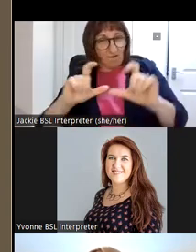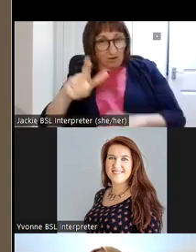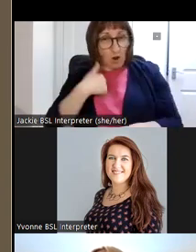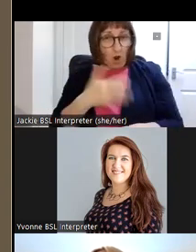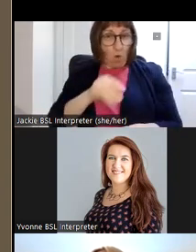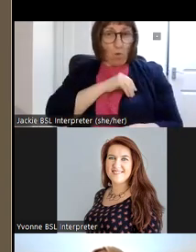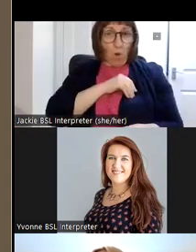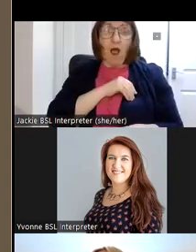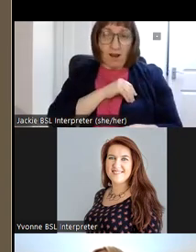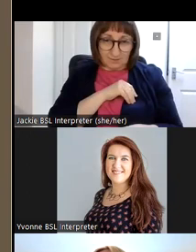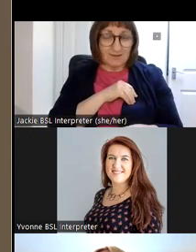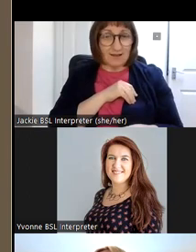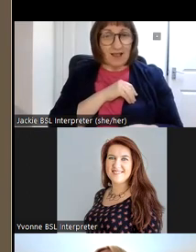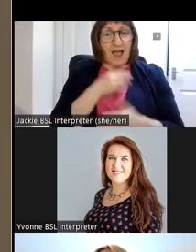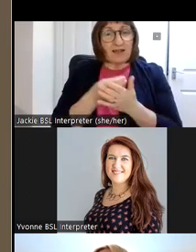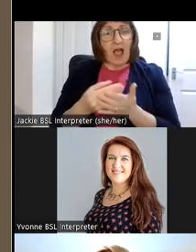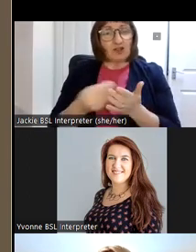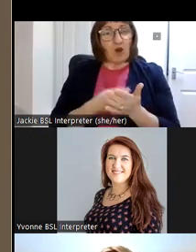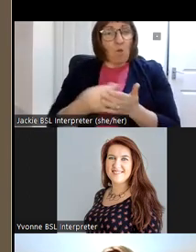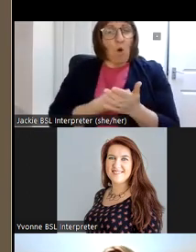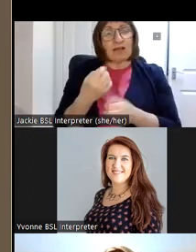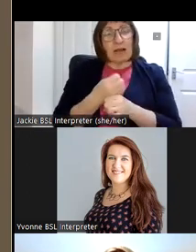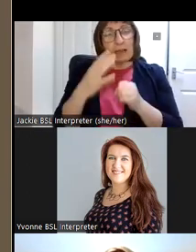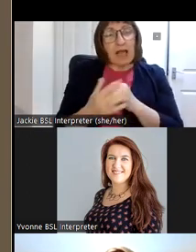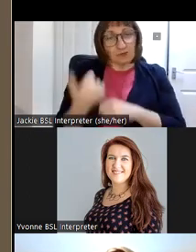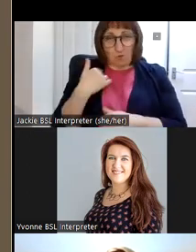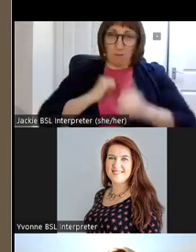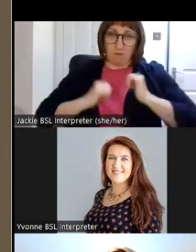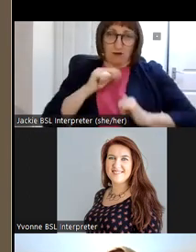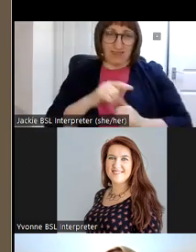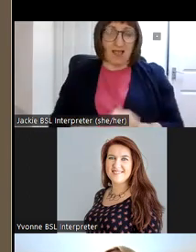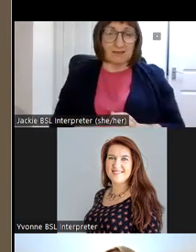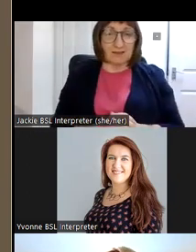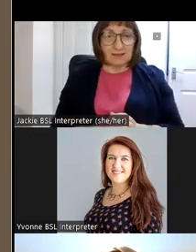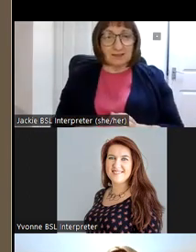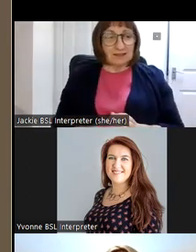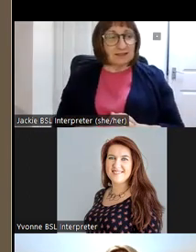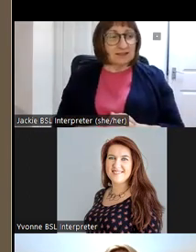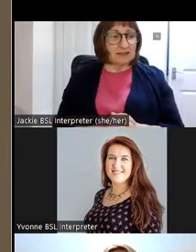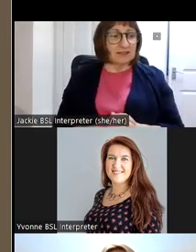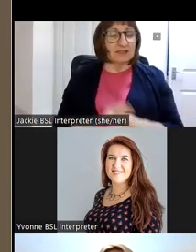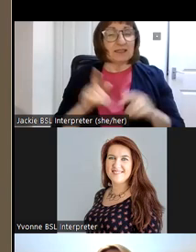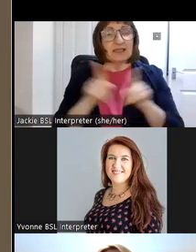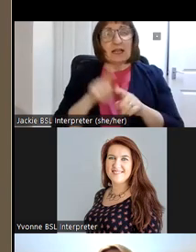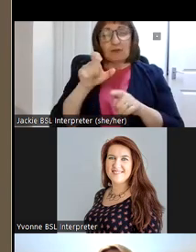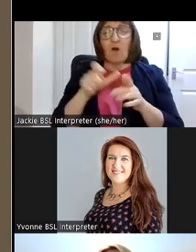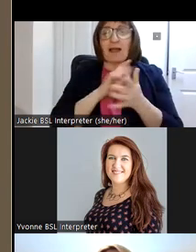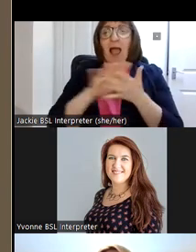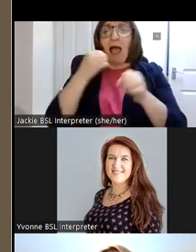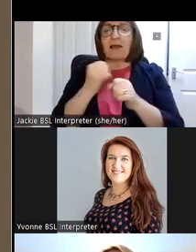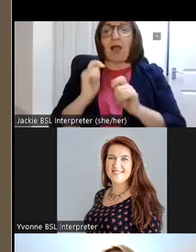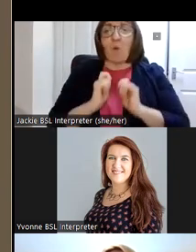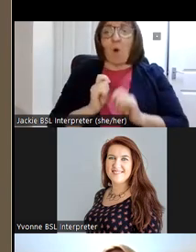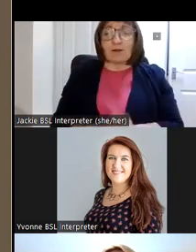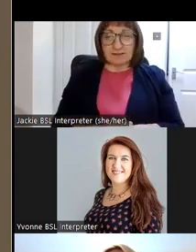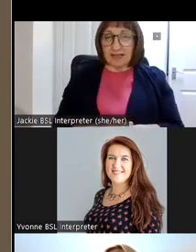a cash award in Glasgow some years ago which we're very proud of so but coming back to our archives um we are